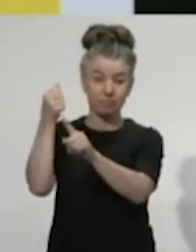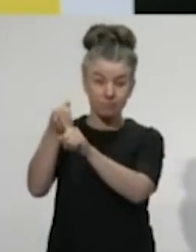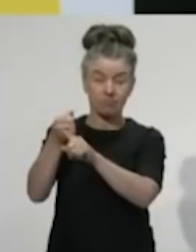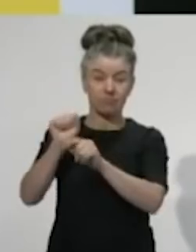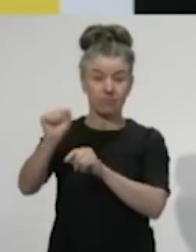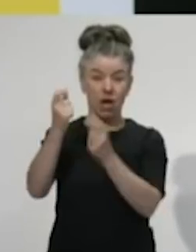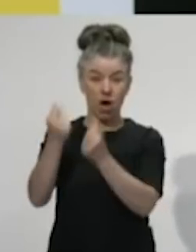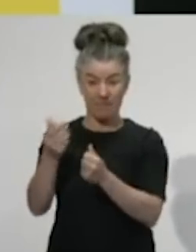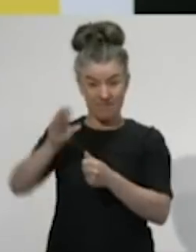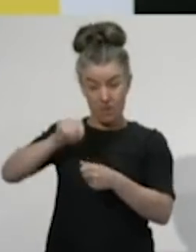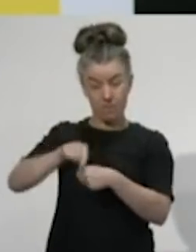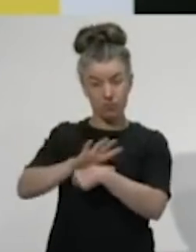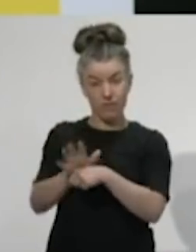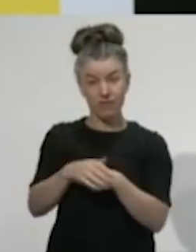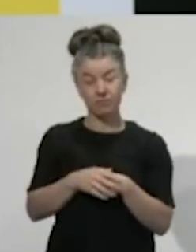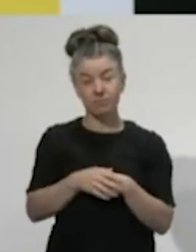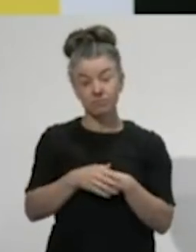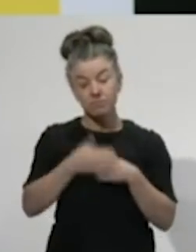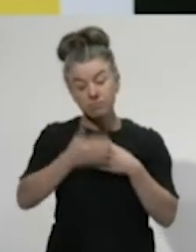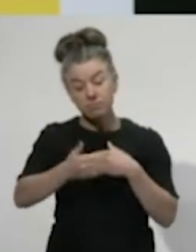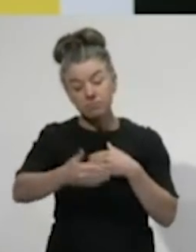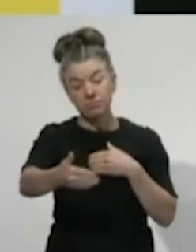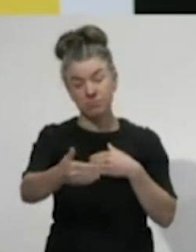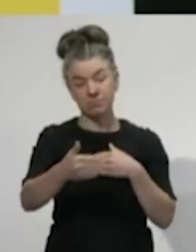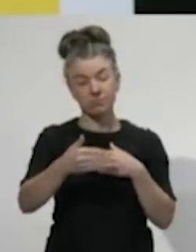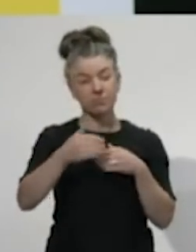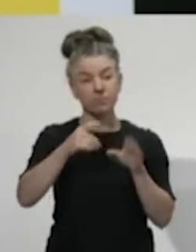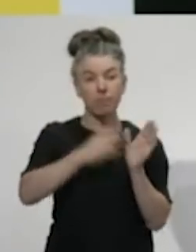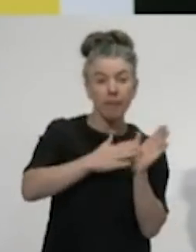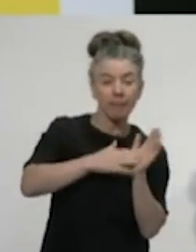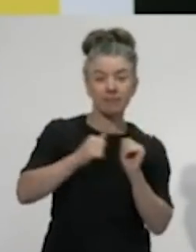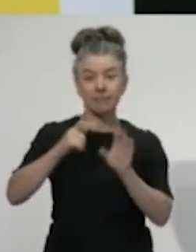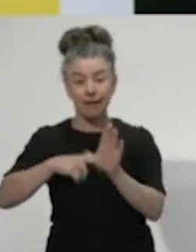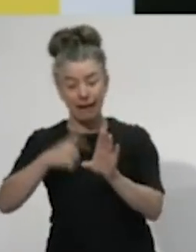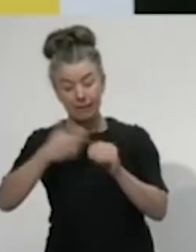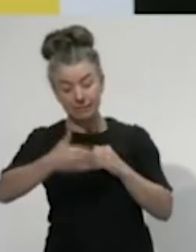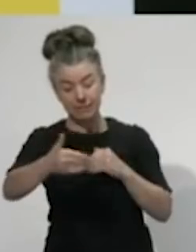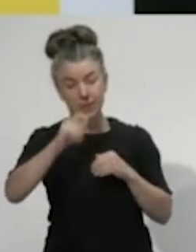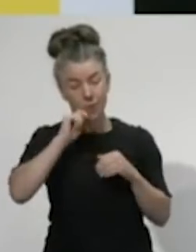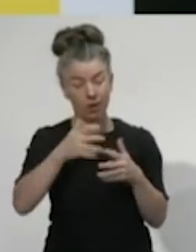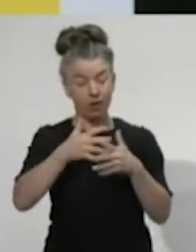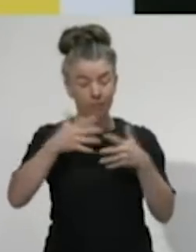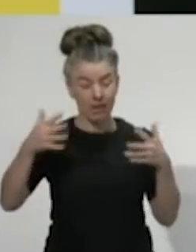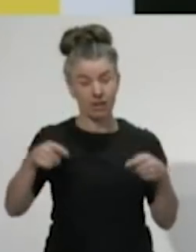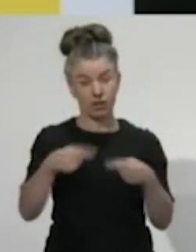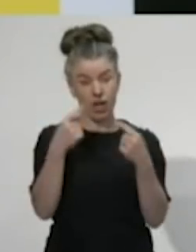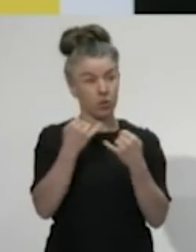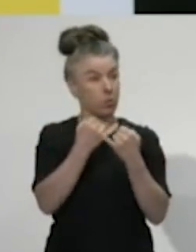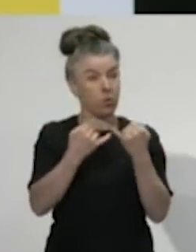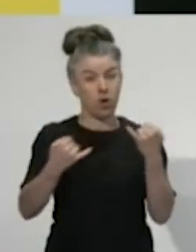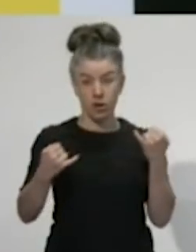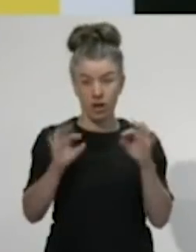months and years will be some of the most challenging our country has faced in a very, very long time.